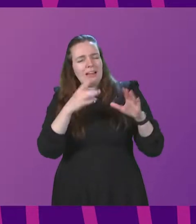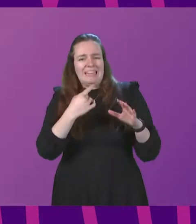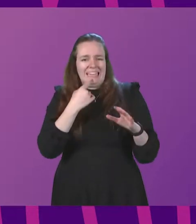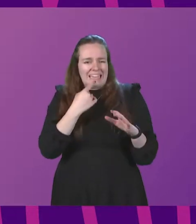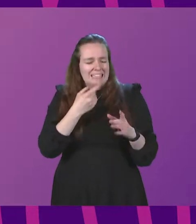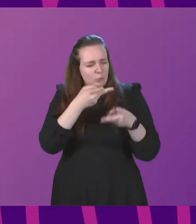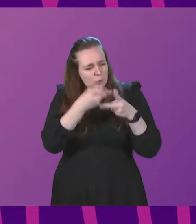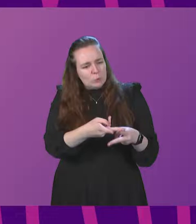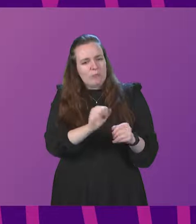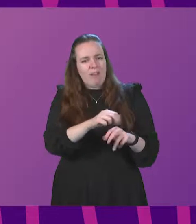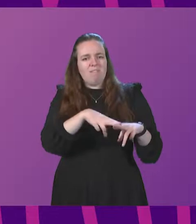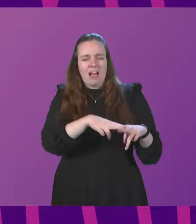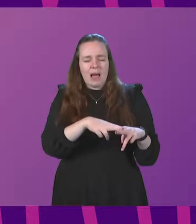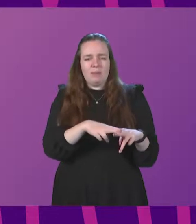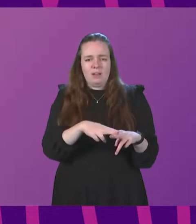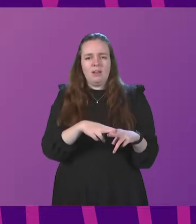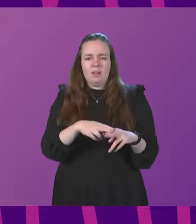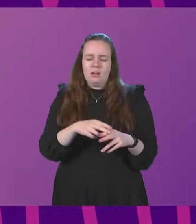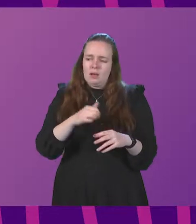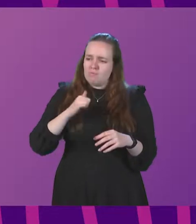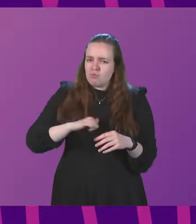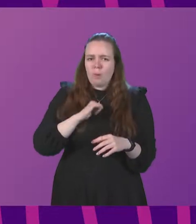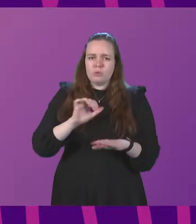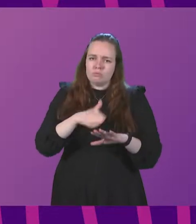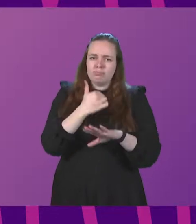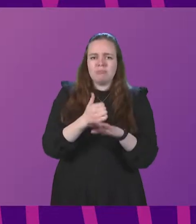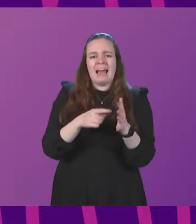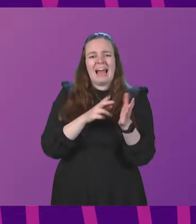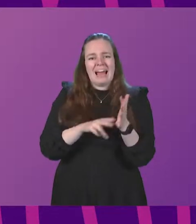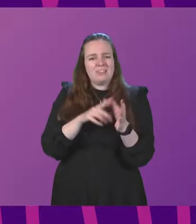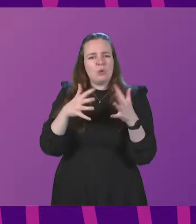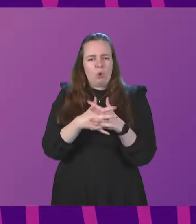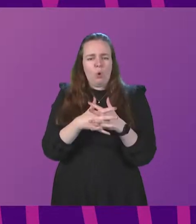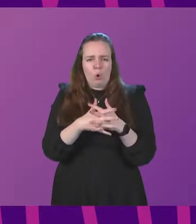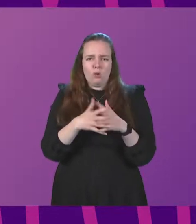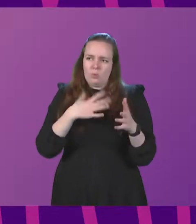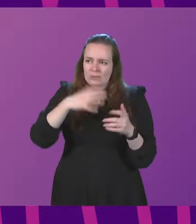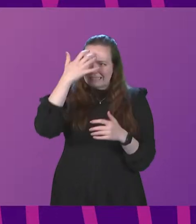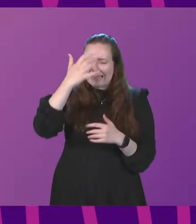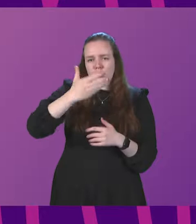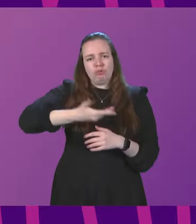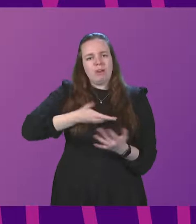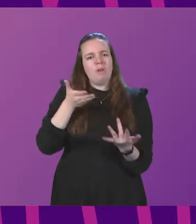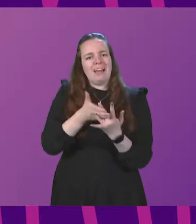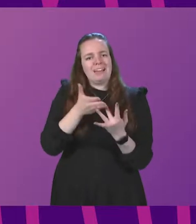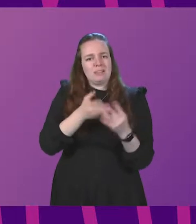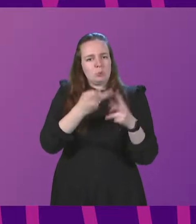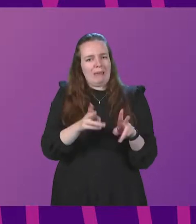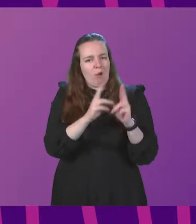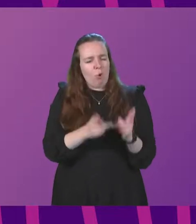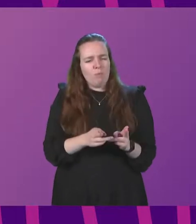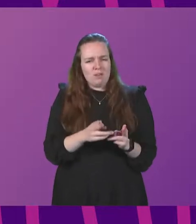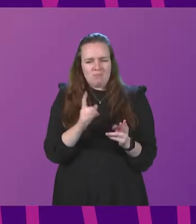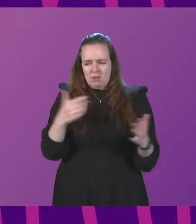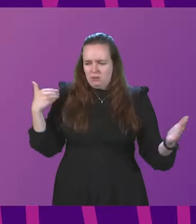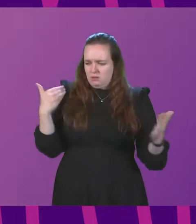The government promised to implement Anne's law, the proposals and give family caregivers a statutory right of access to care homes. But three